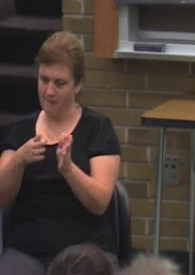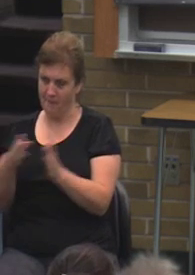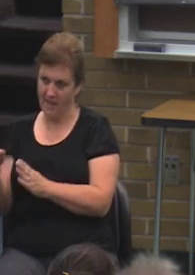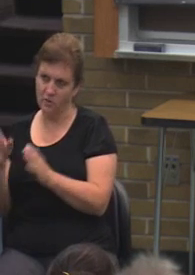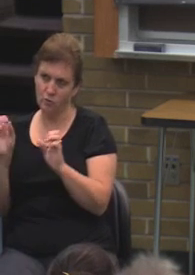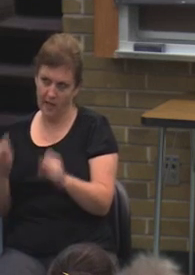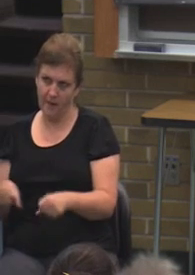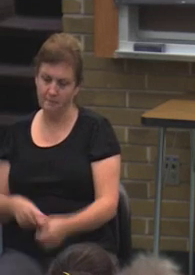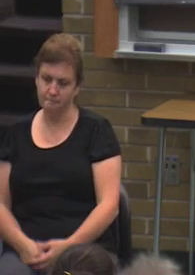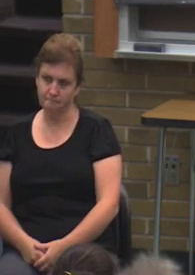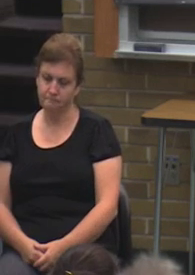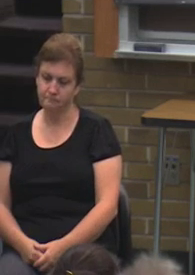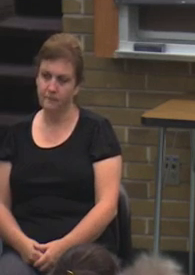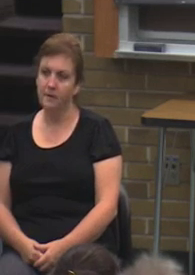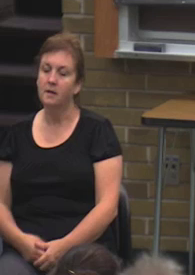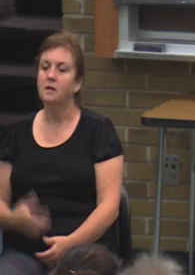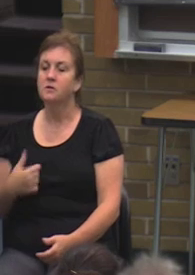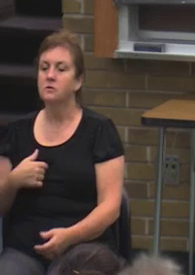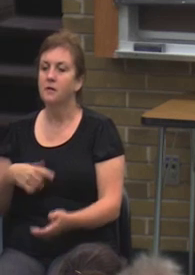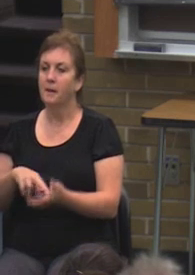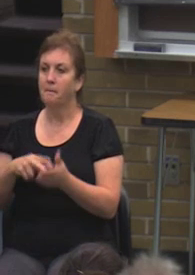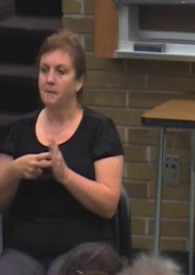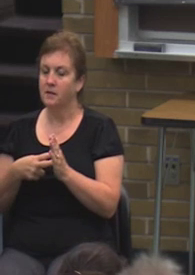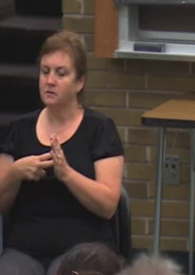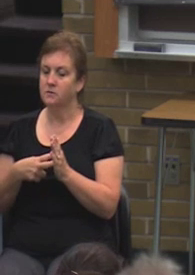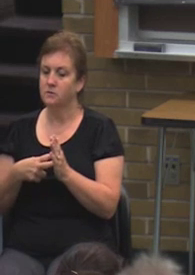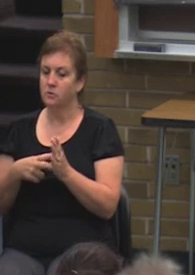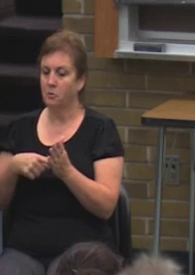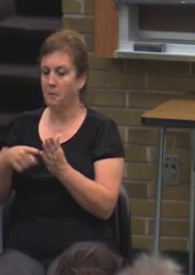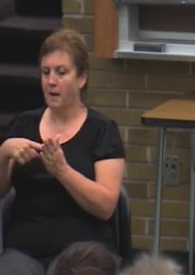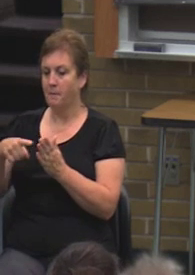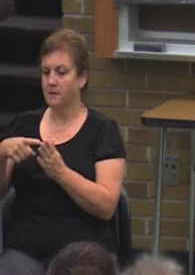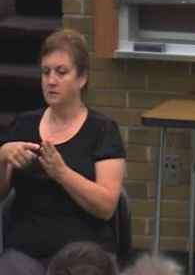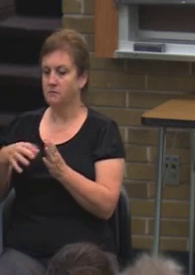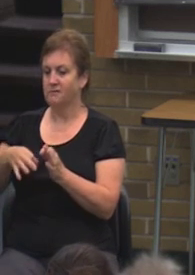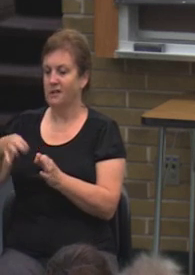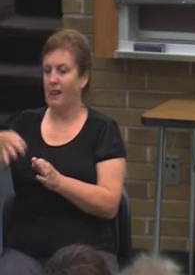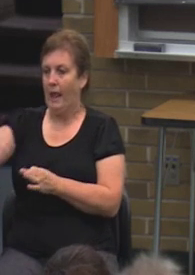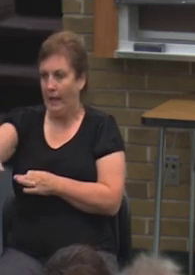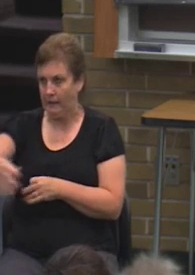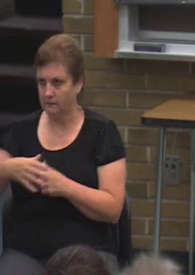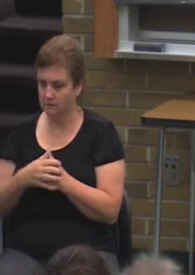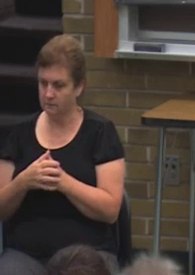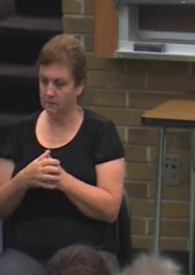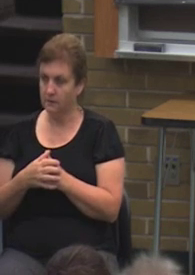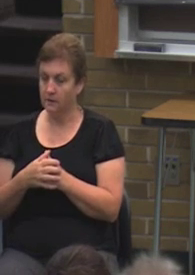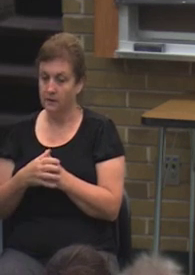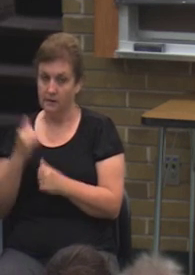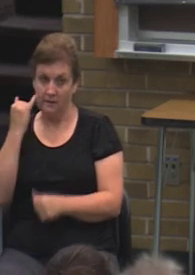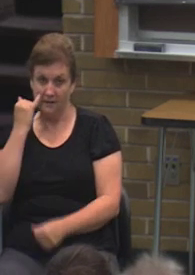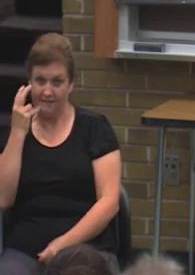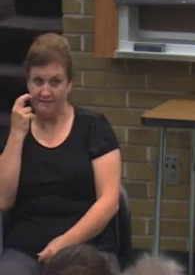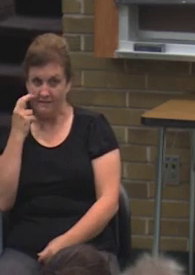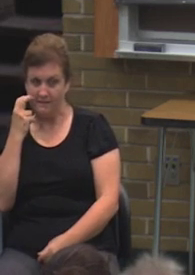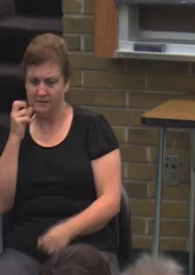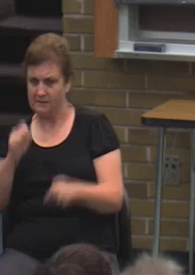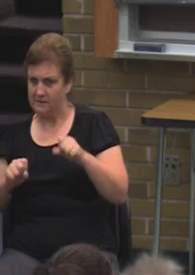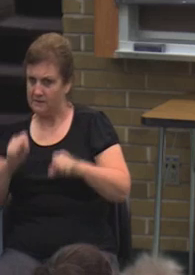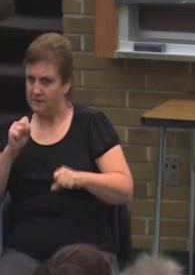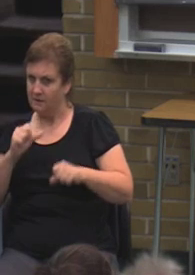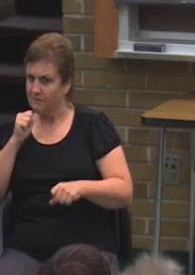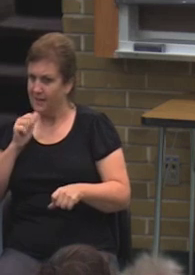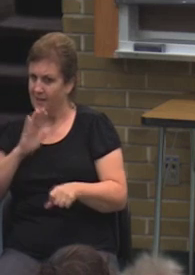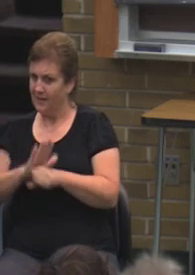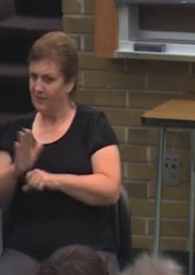a certain period of time or an extended period of time. So, as I said, if you are in doubt and or don't have the resources